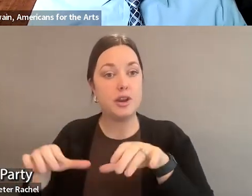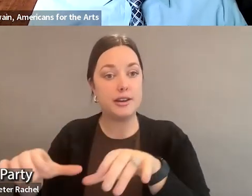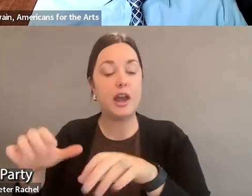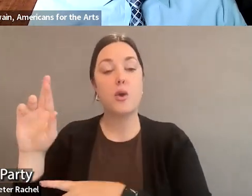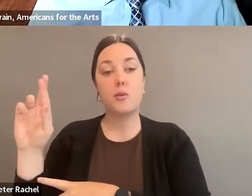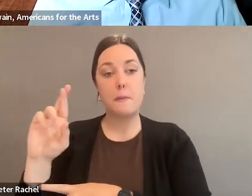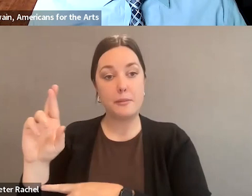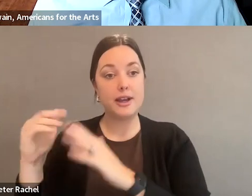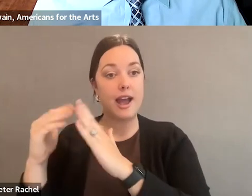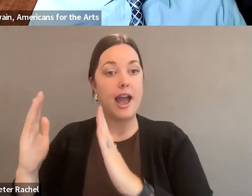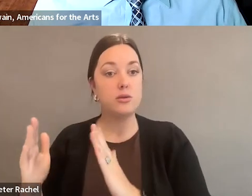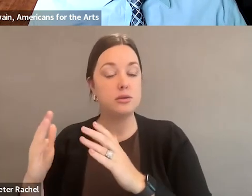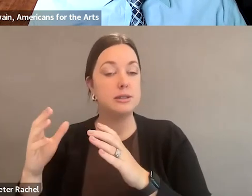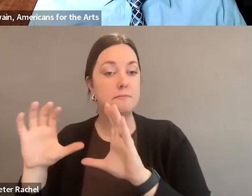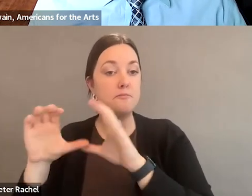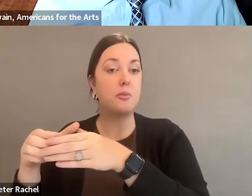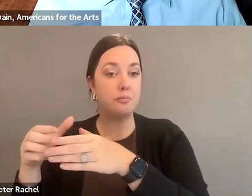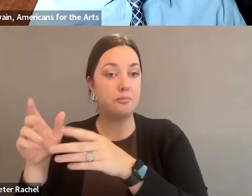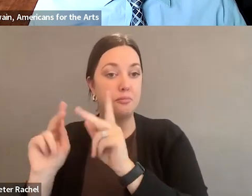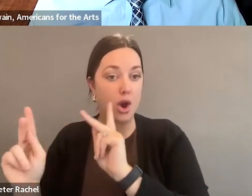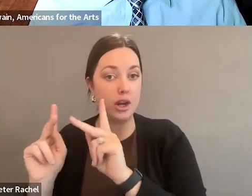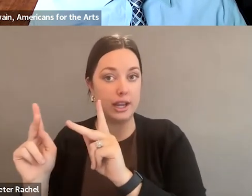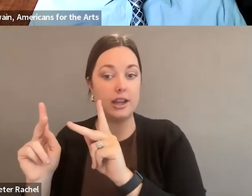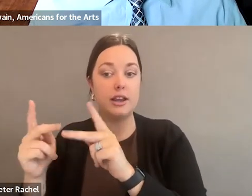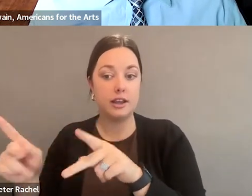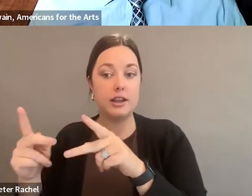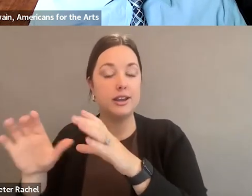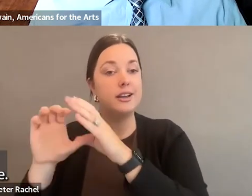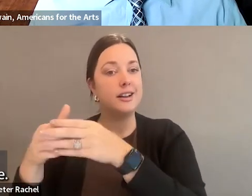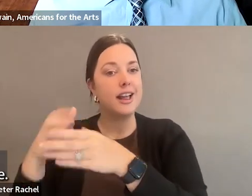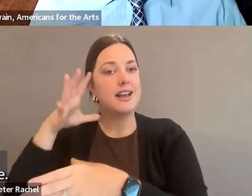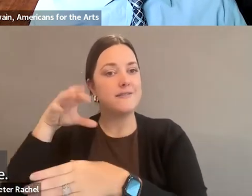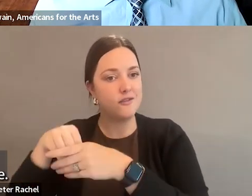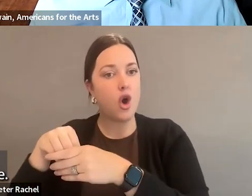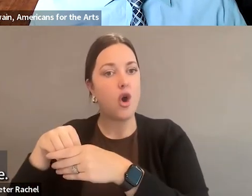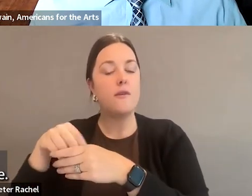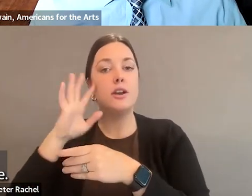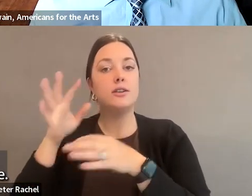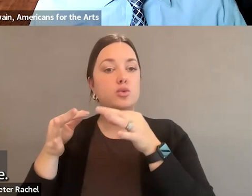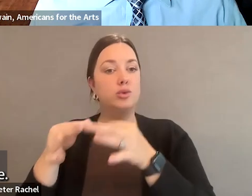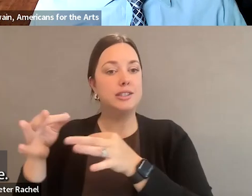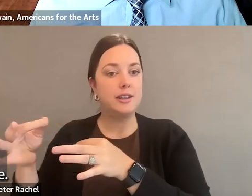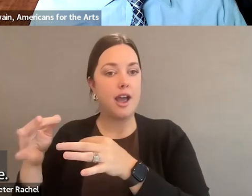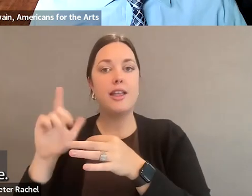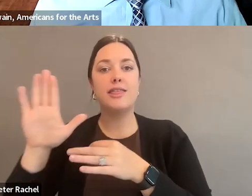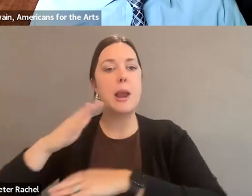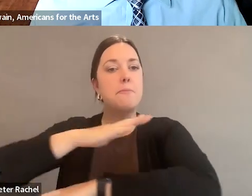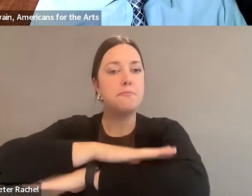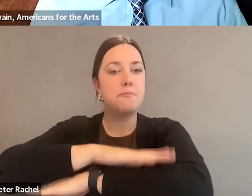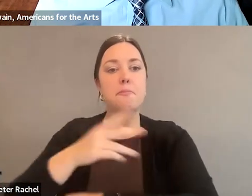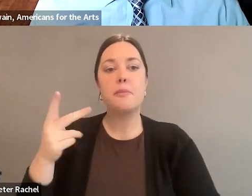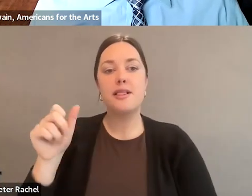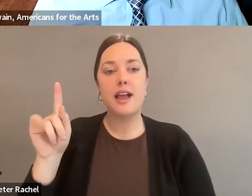House Party gets involved in in determining what their platforms are.